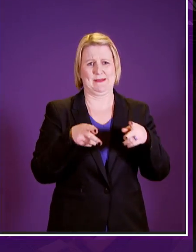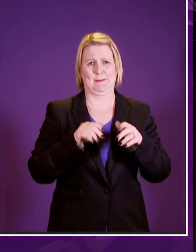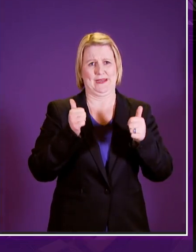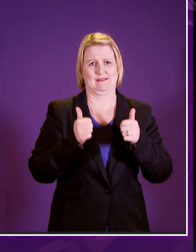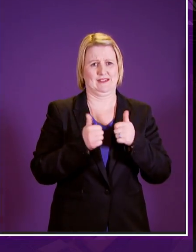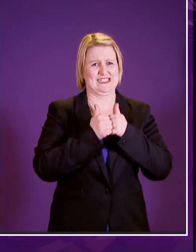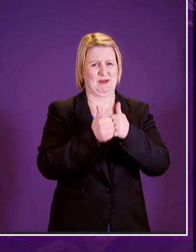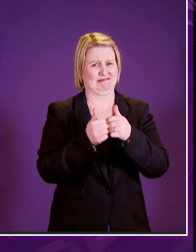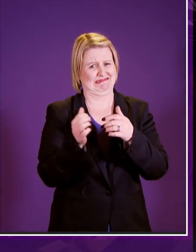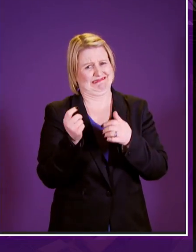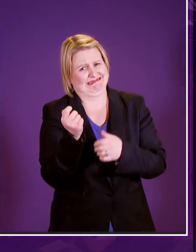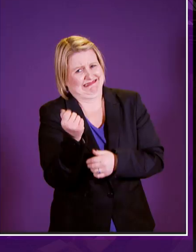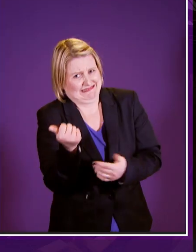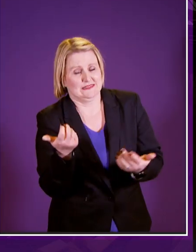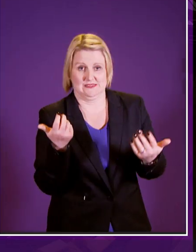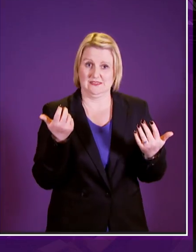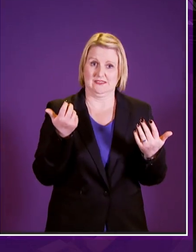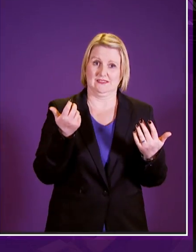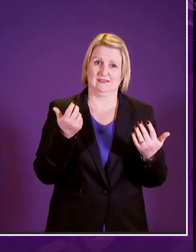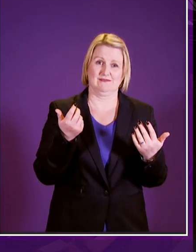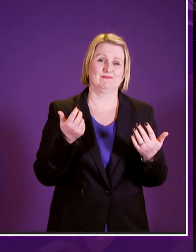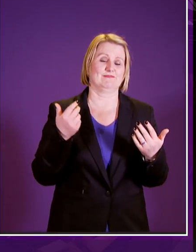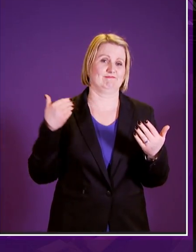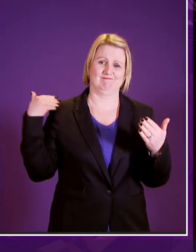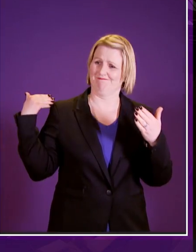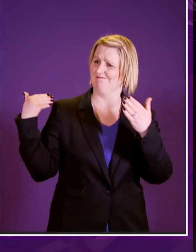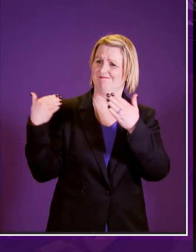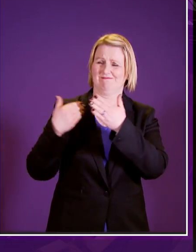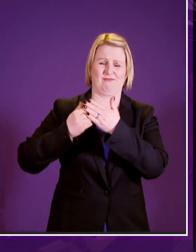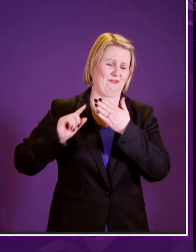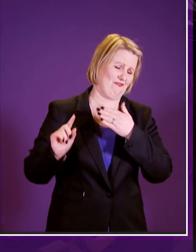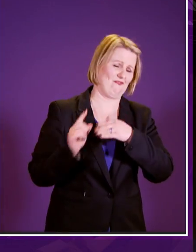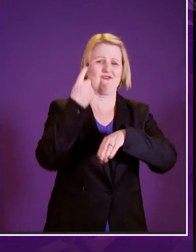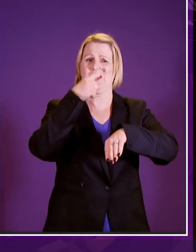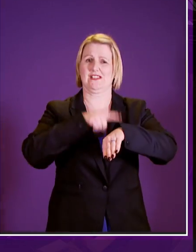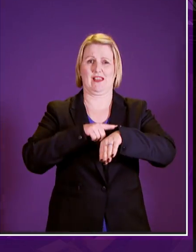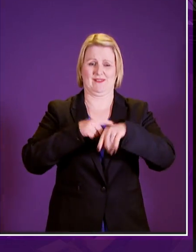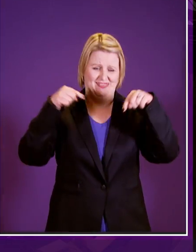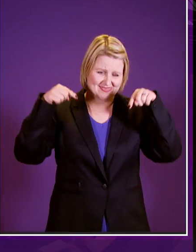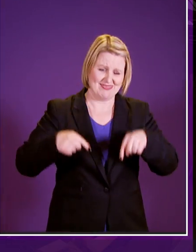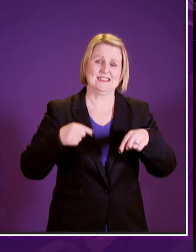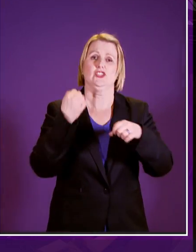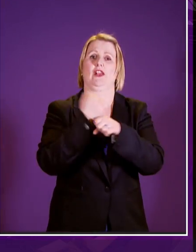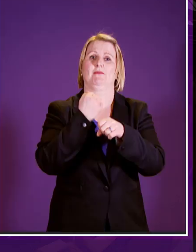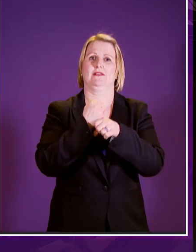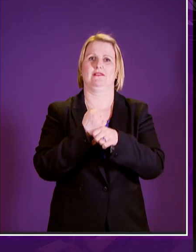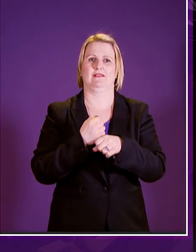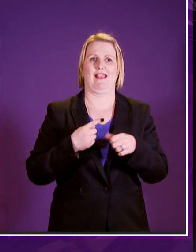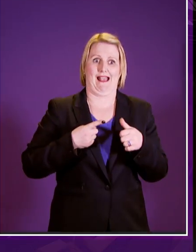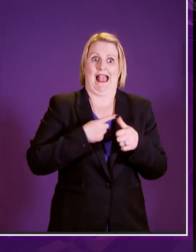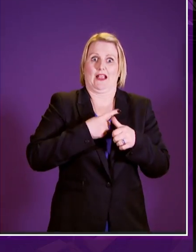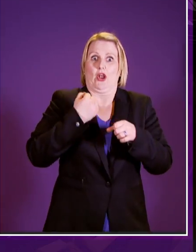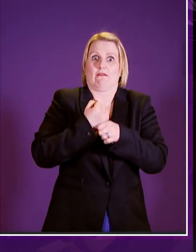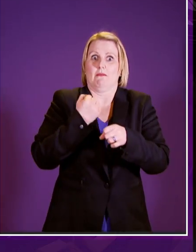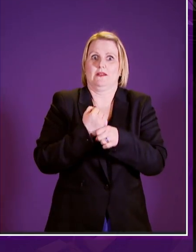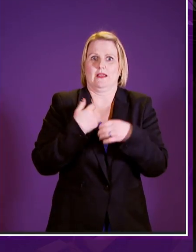served them well for the first time ever this government a government has recruited people to help them shape